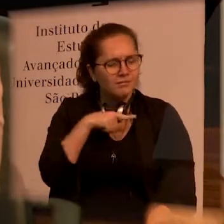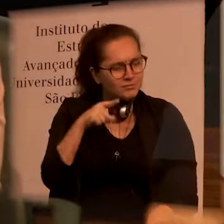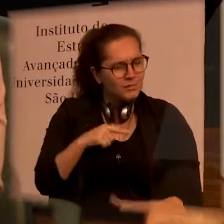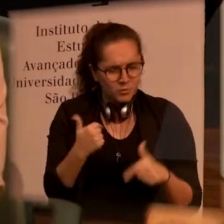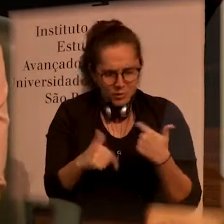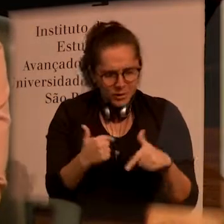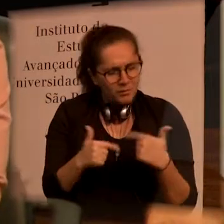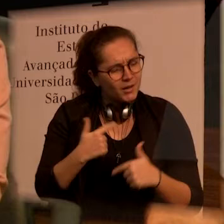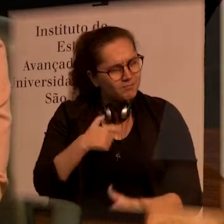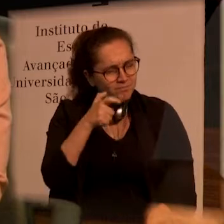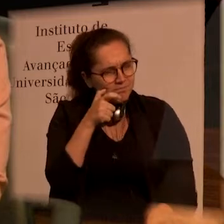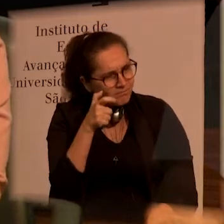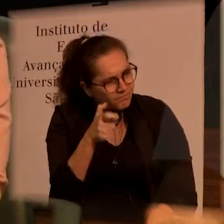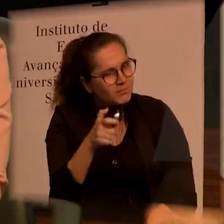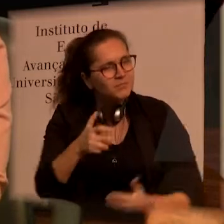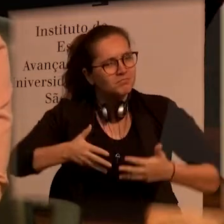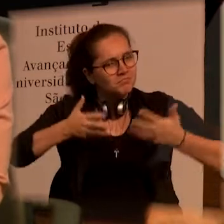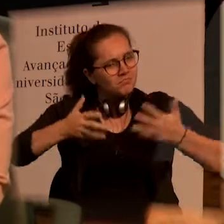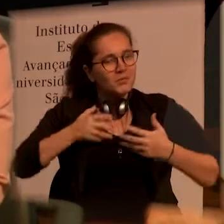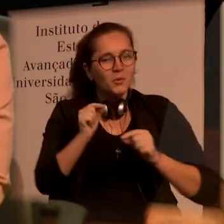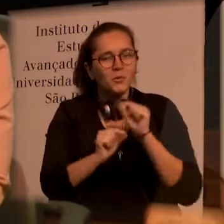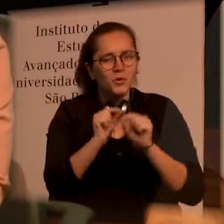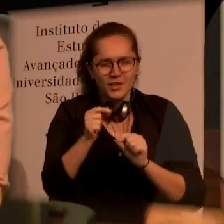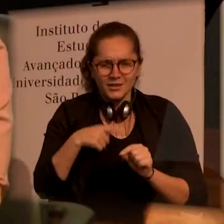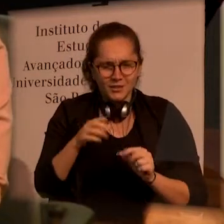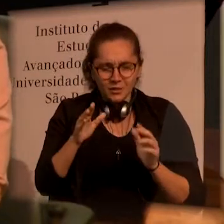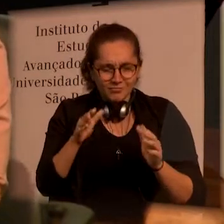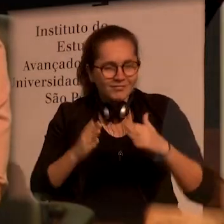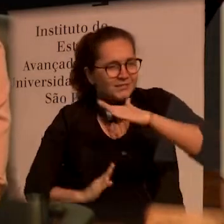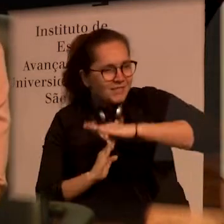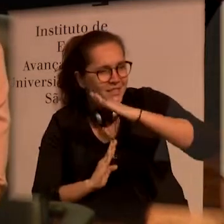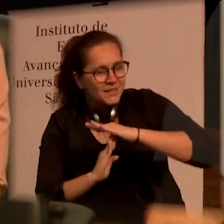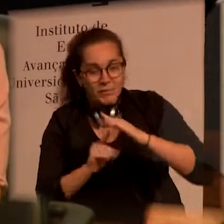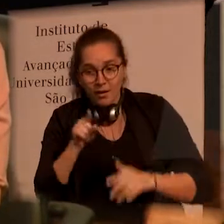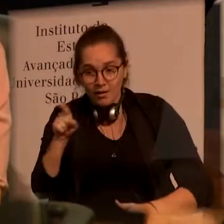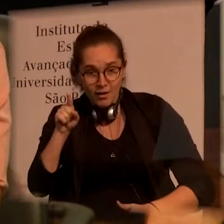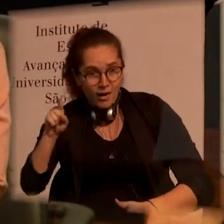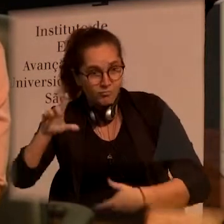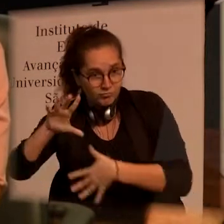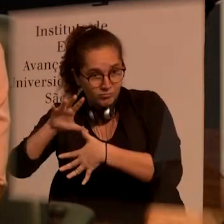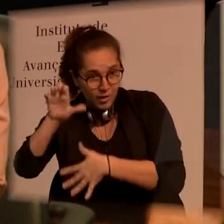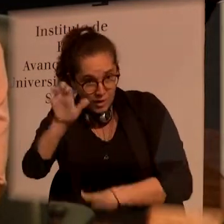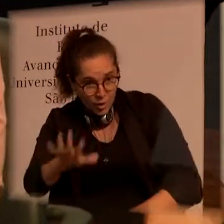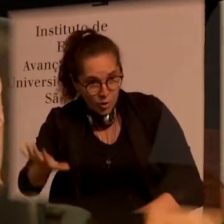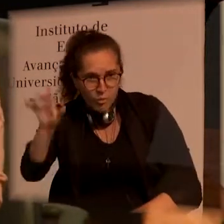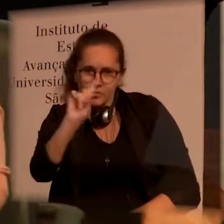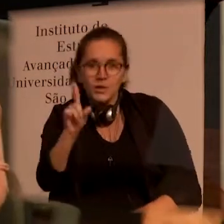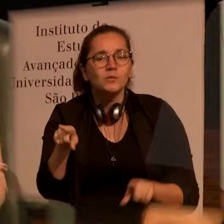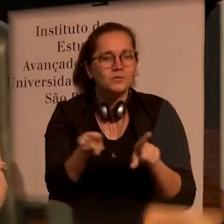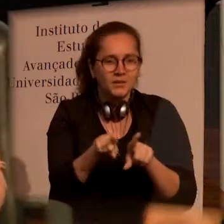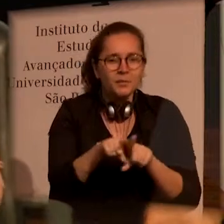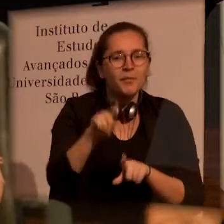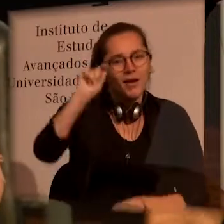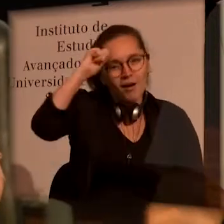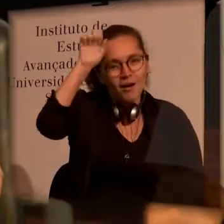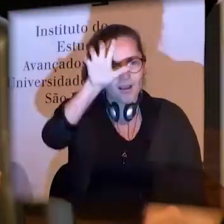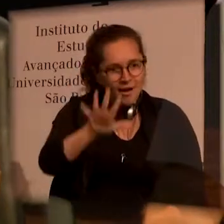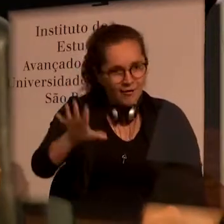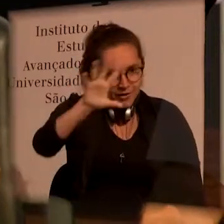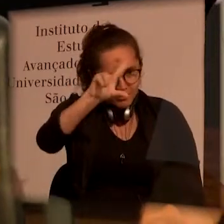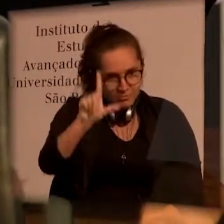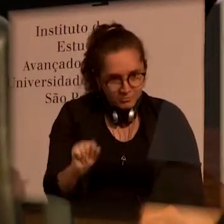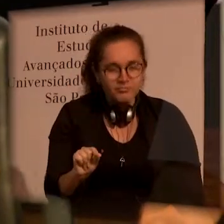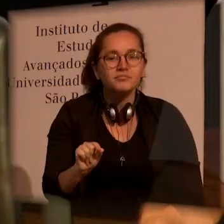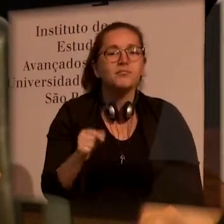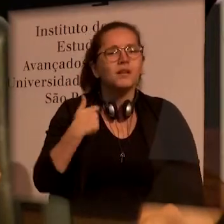And she does a very great work, very enthusiastic, it's not only for Europe, but